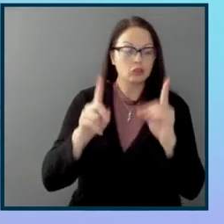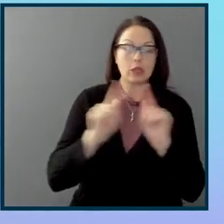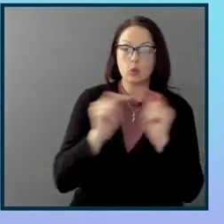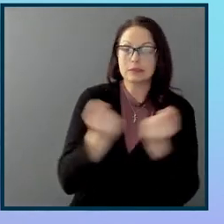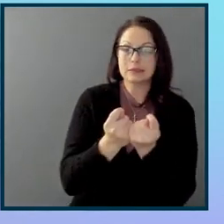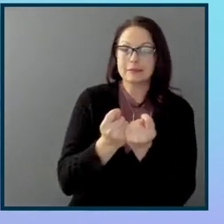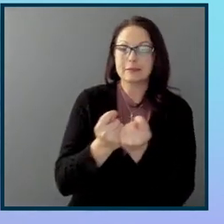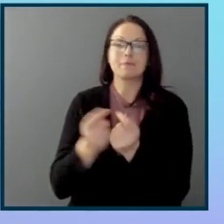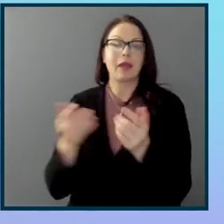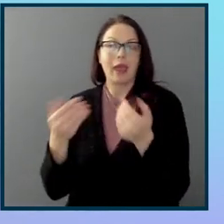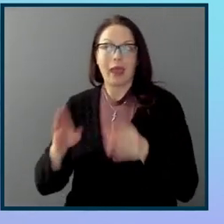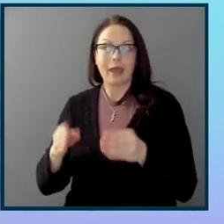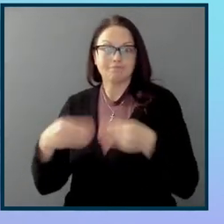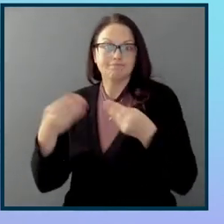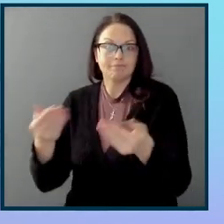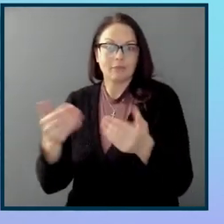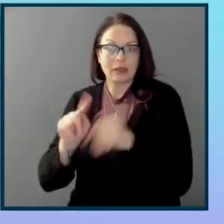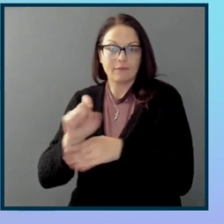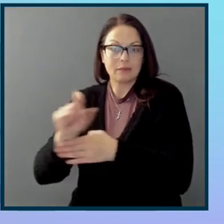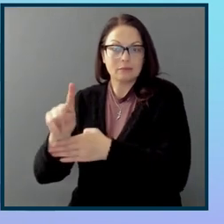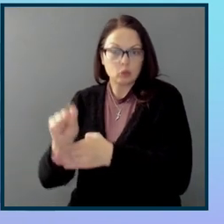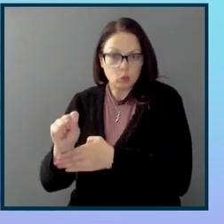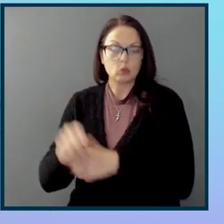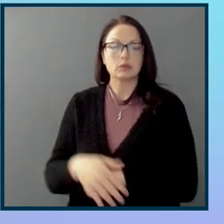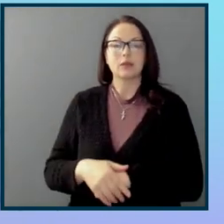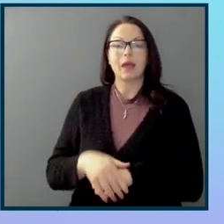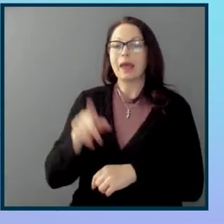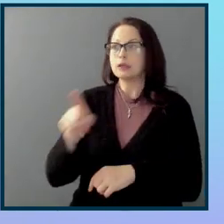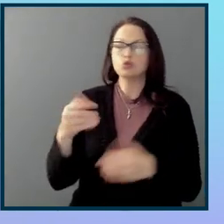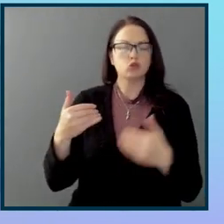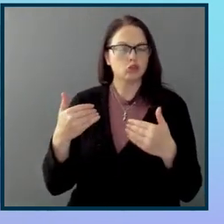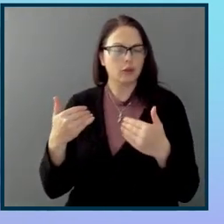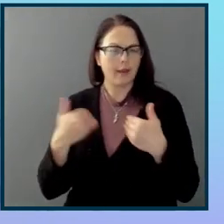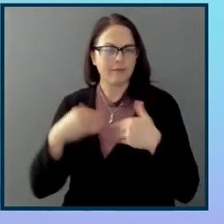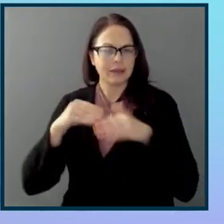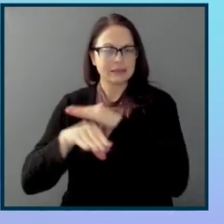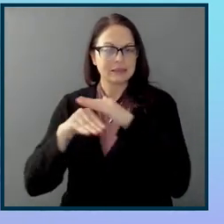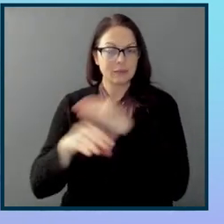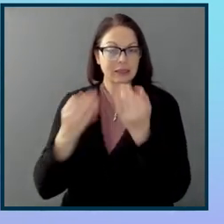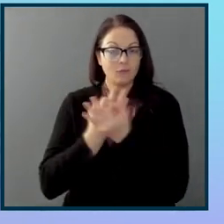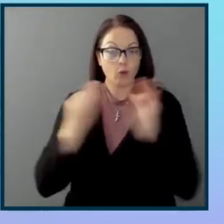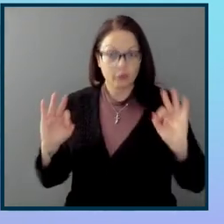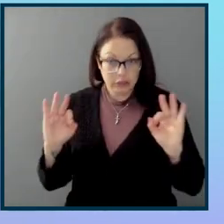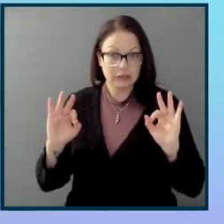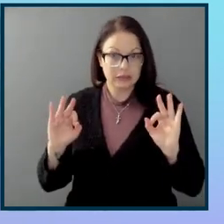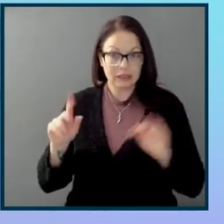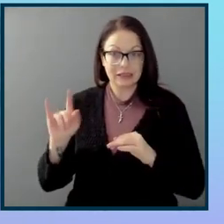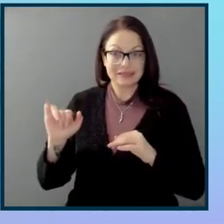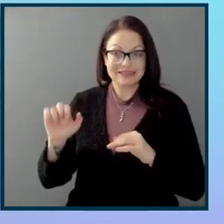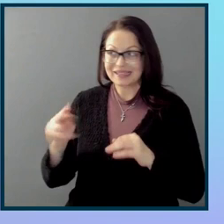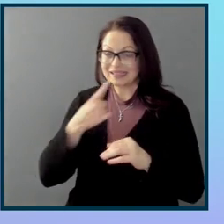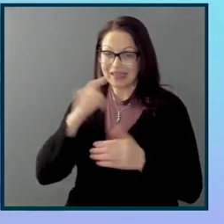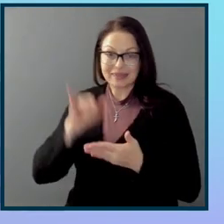In fact, you should be getting accessibility for free with the linter, as Dylan was talking about, for free. All you have to do is as you